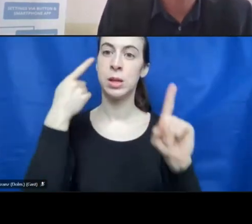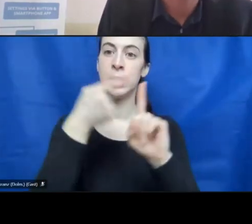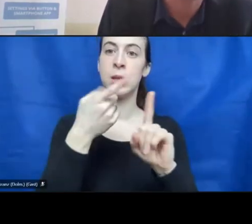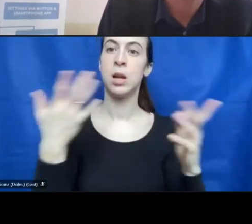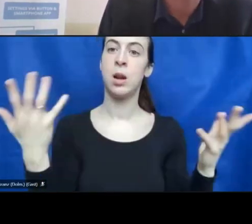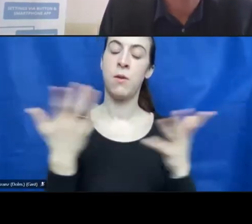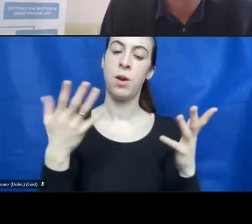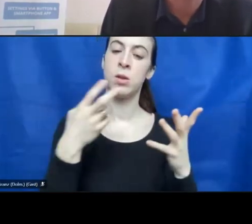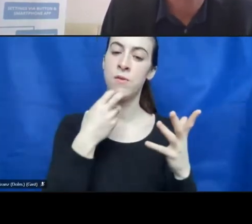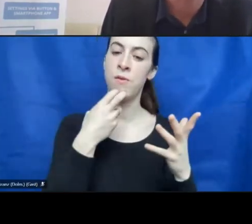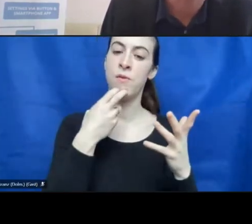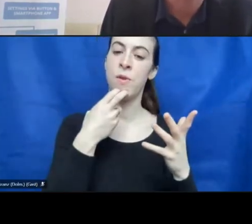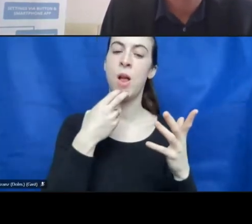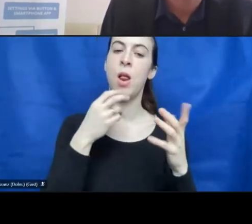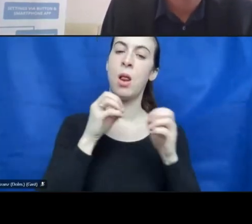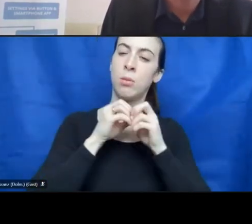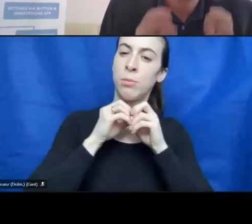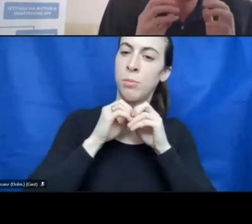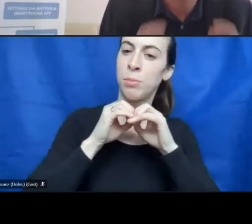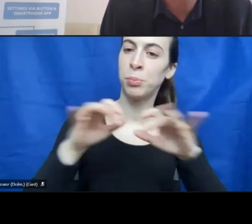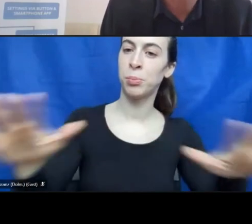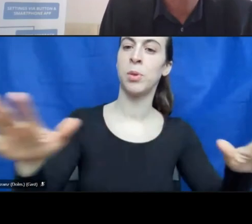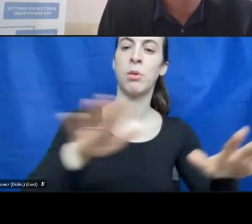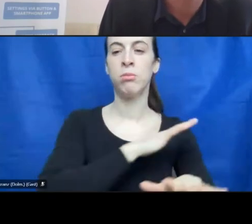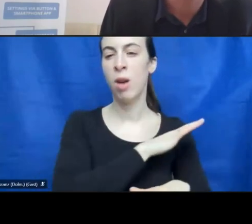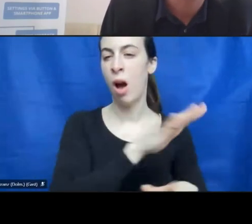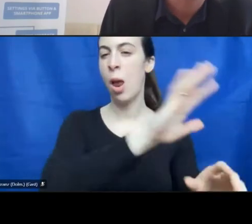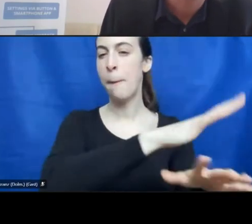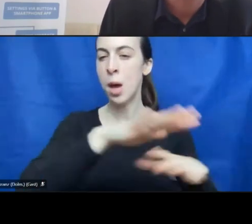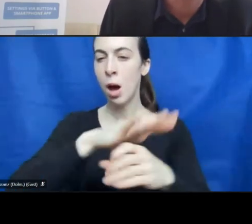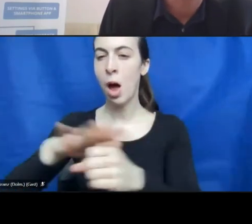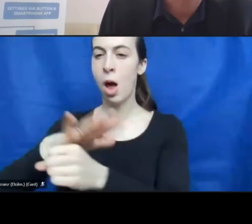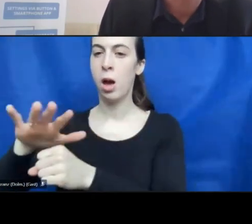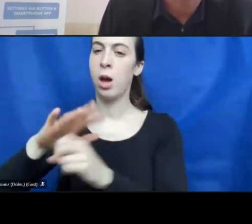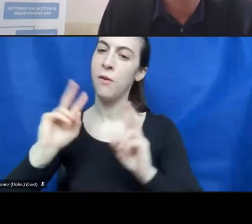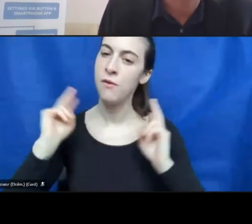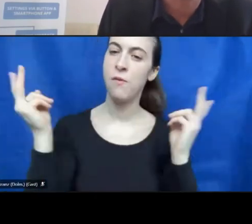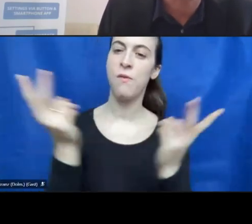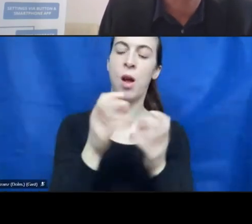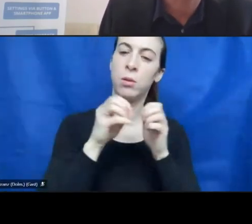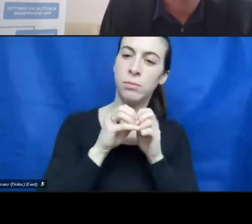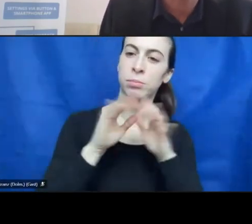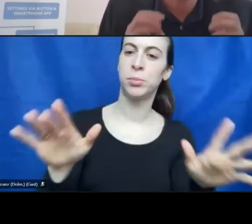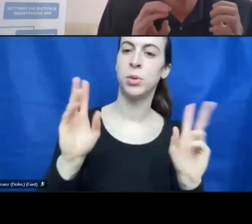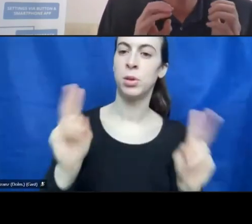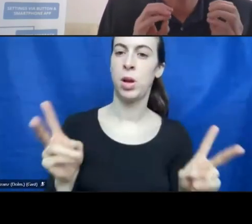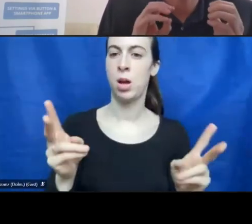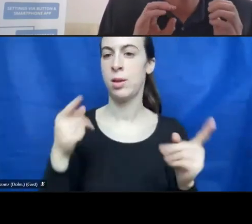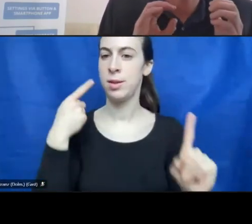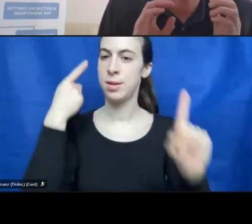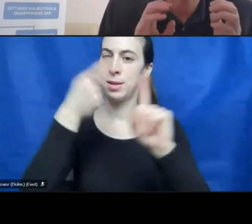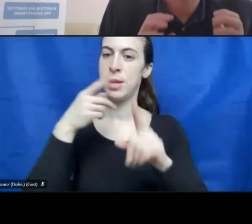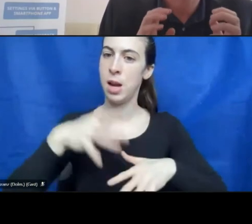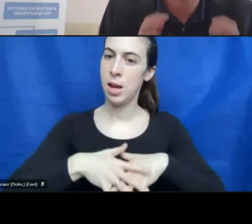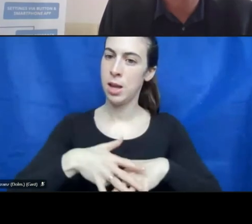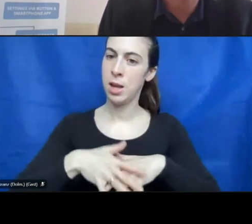it to all different branches all over the world to make a network of